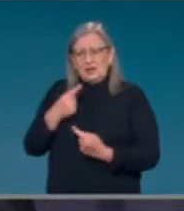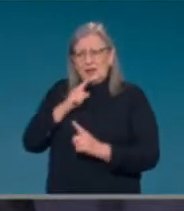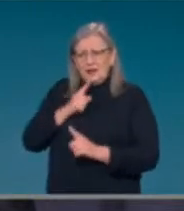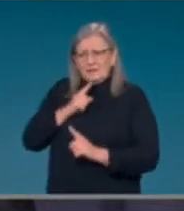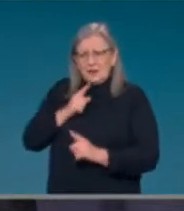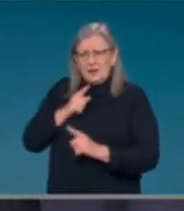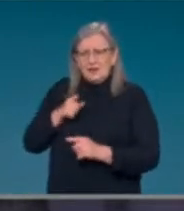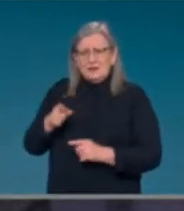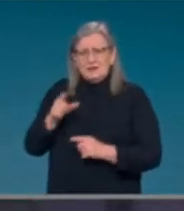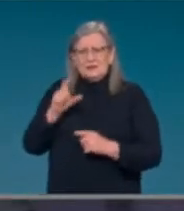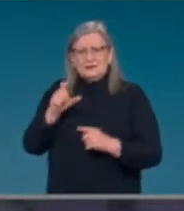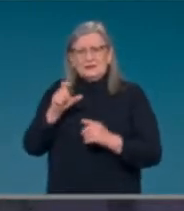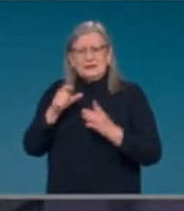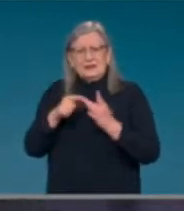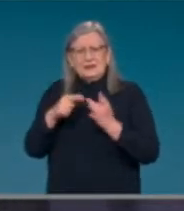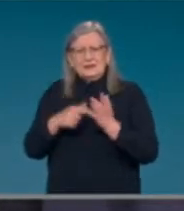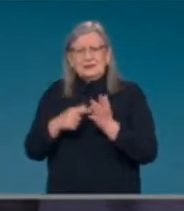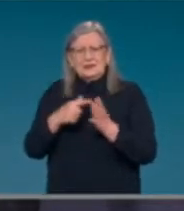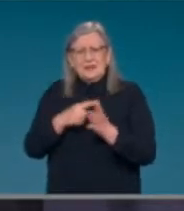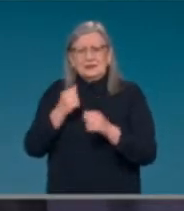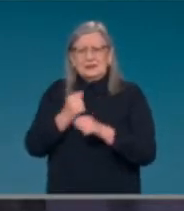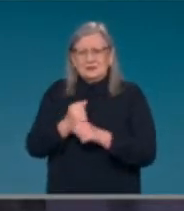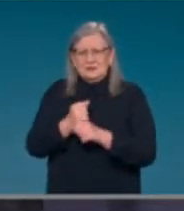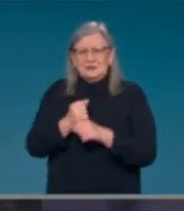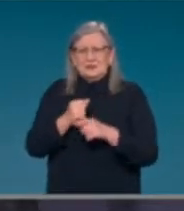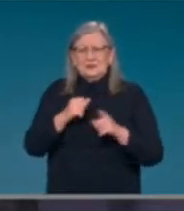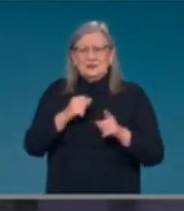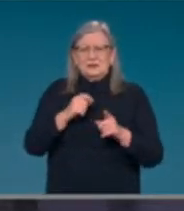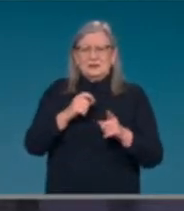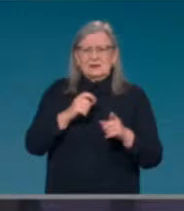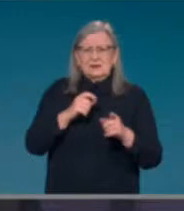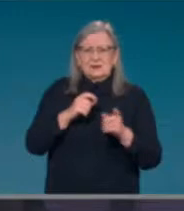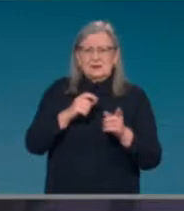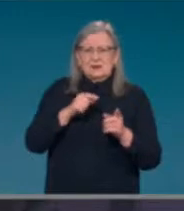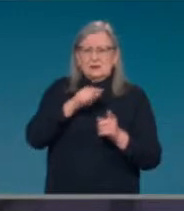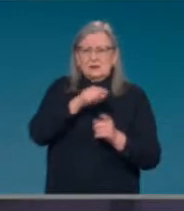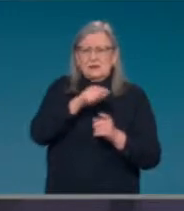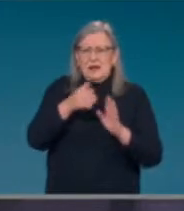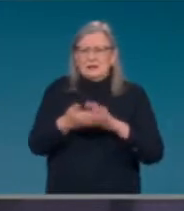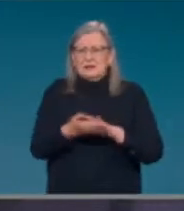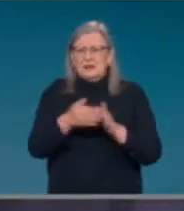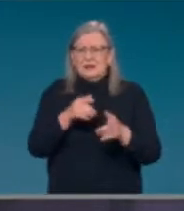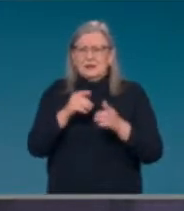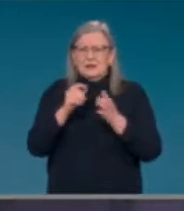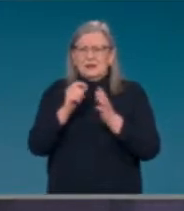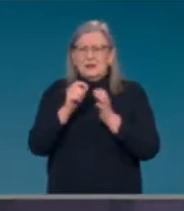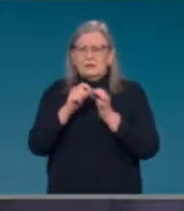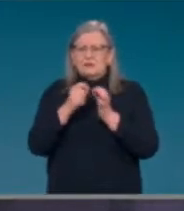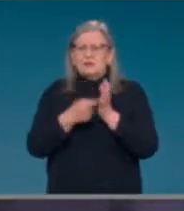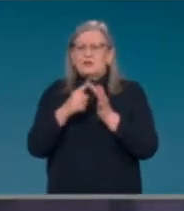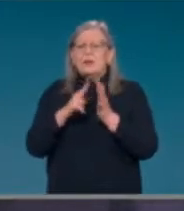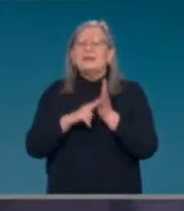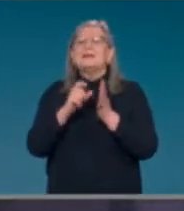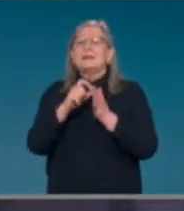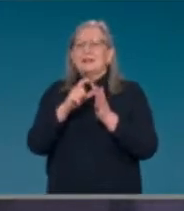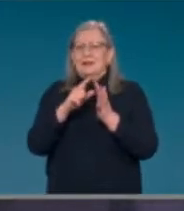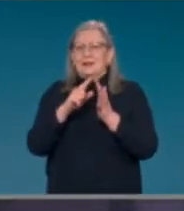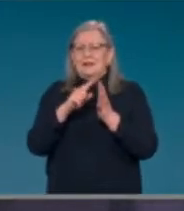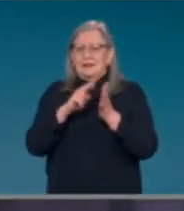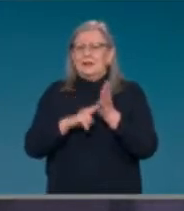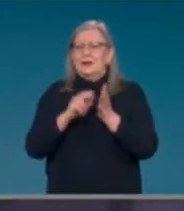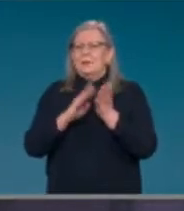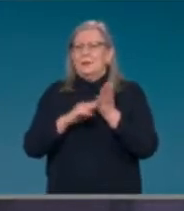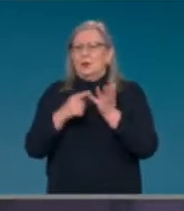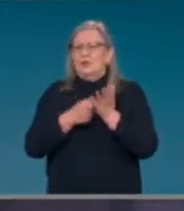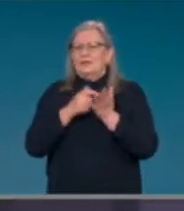Murphy's team, as well as the TGOs, you are fully vaccinated. But the booster is, as John has said out, just that